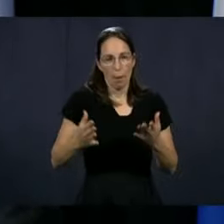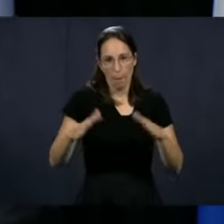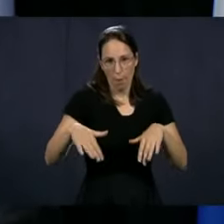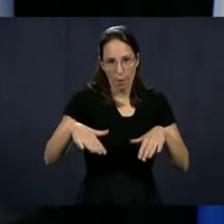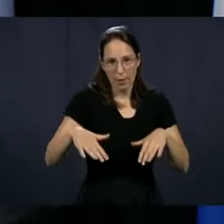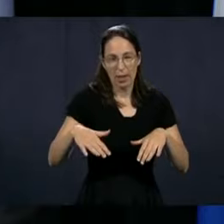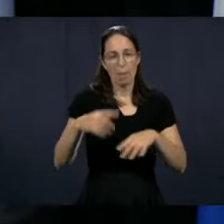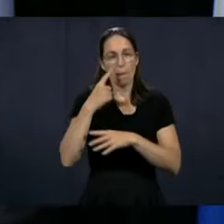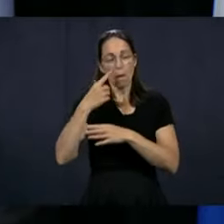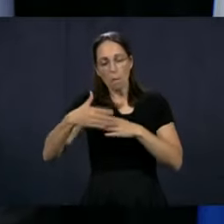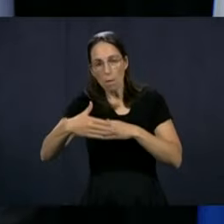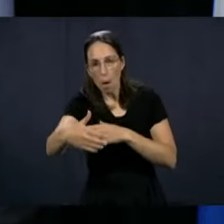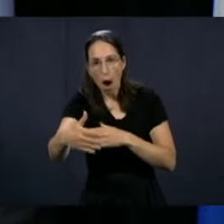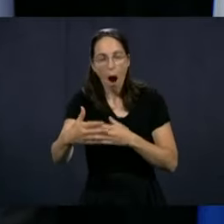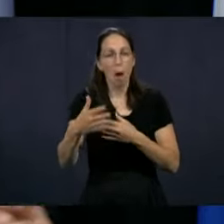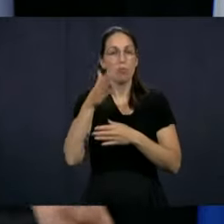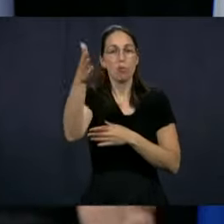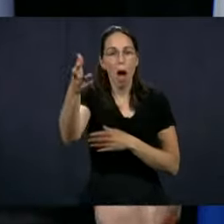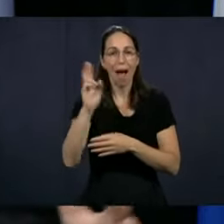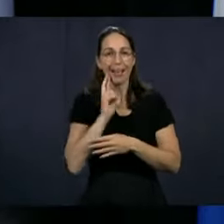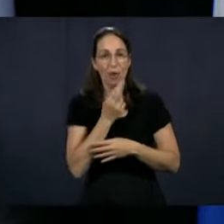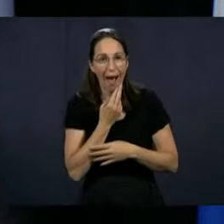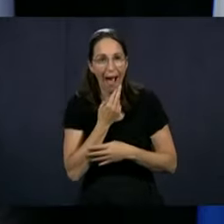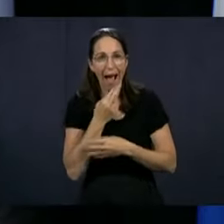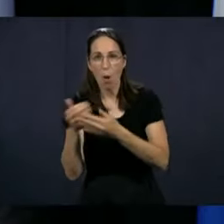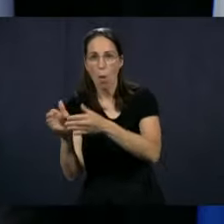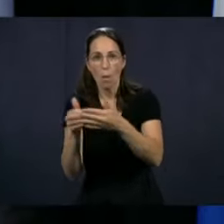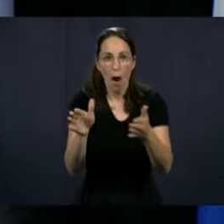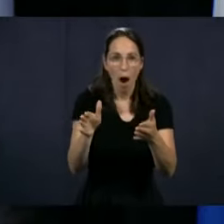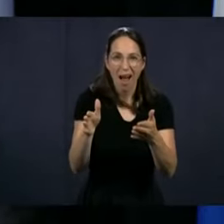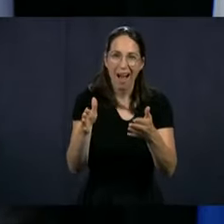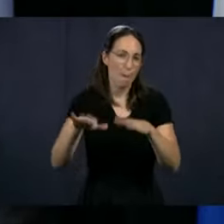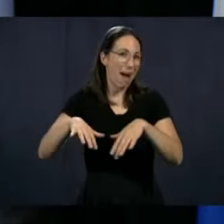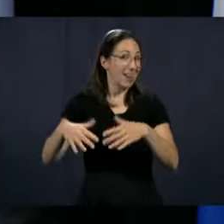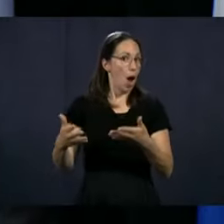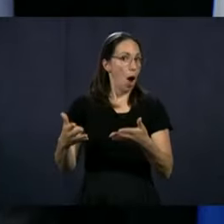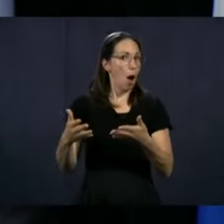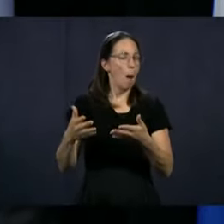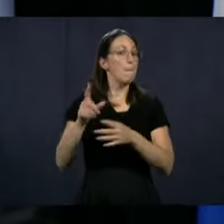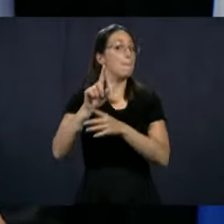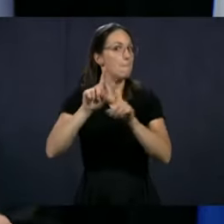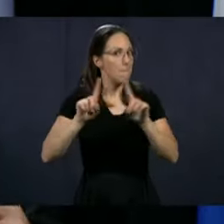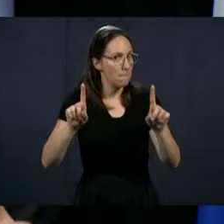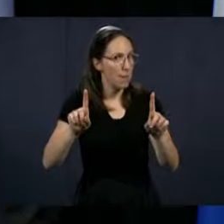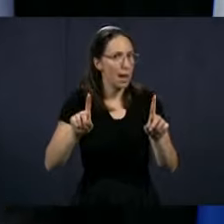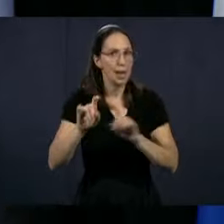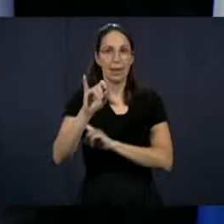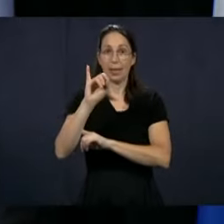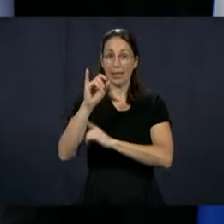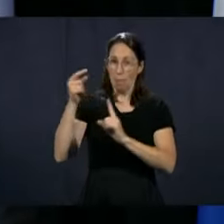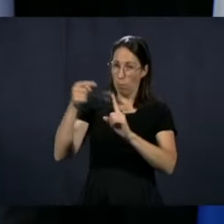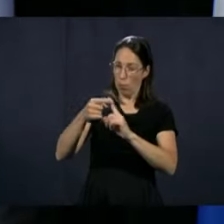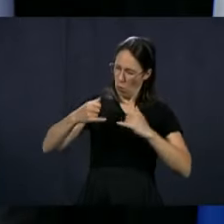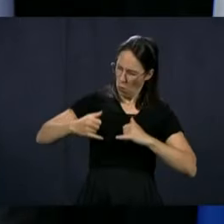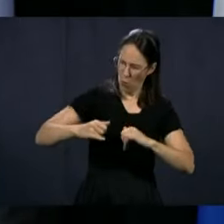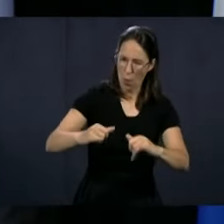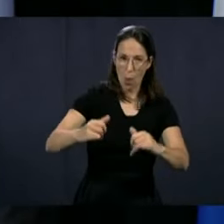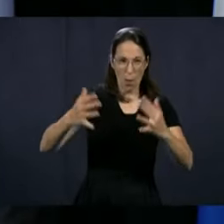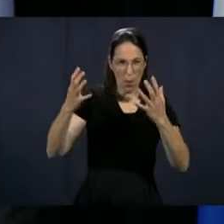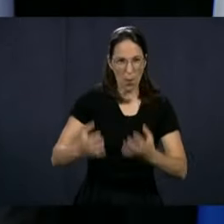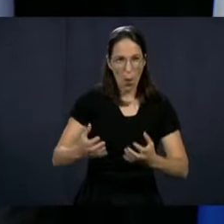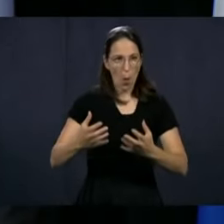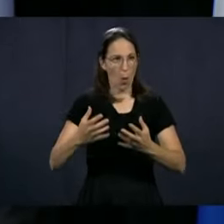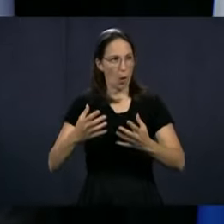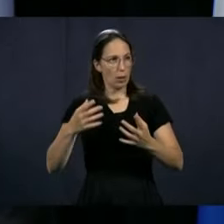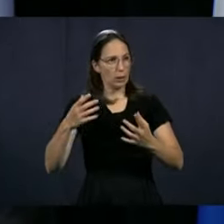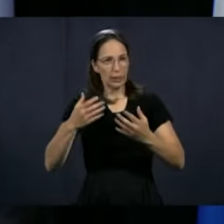yet, but we're looking at what we're going to be doing with restaurants, what we're going to do with everything that is not yet open. But if we want to be able